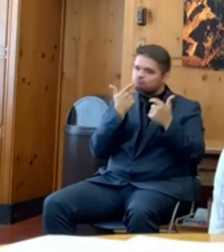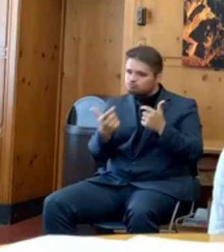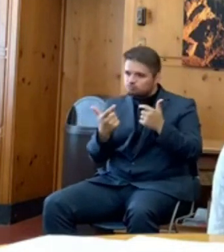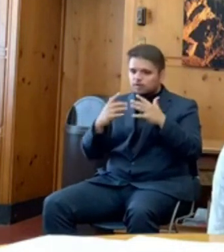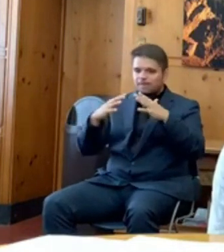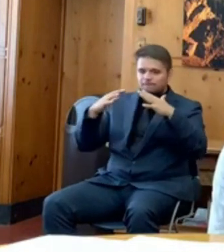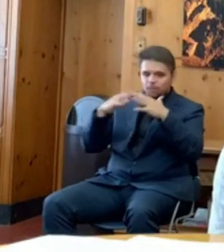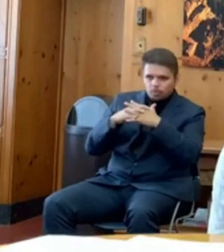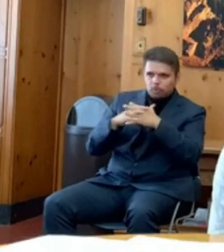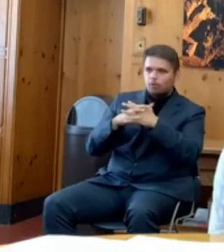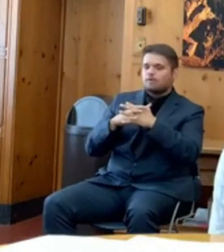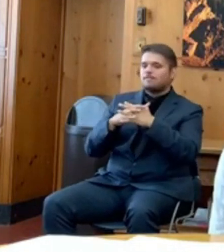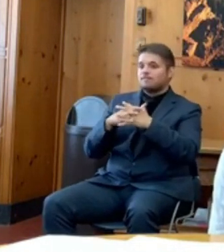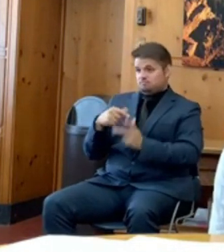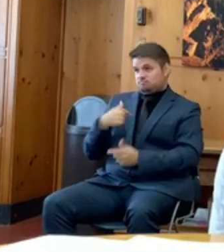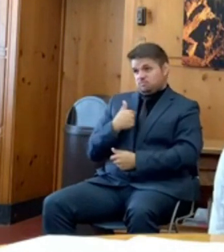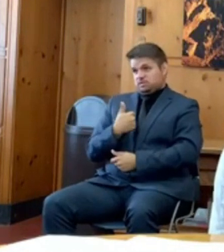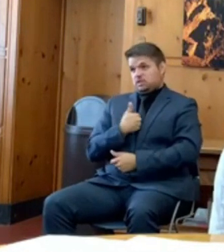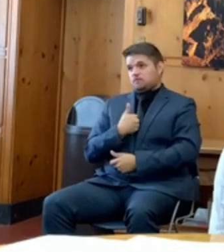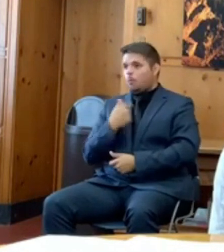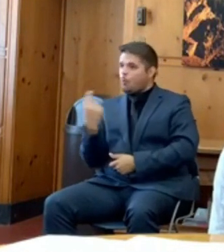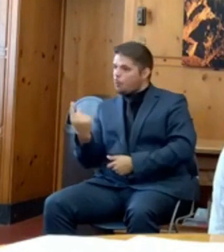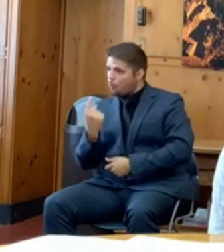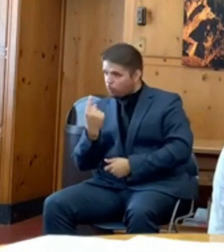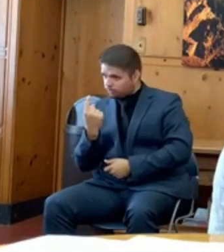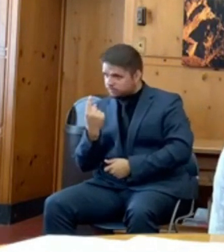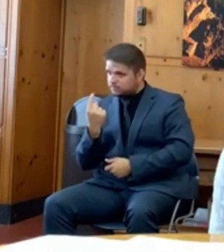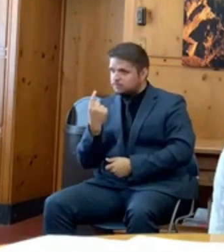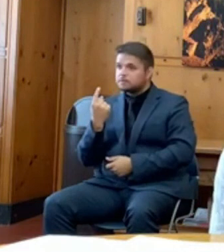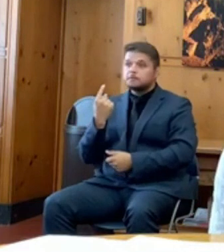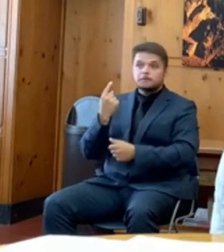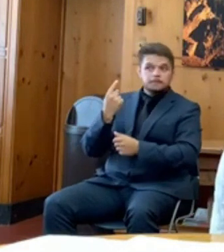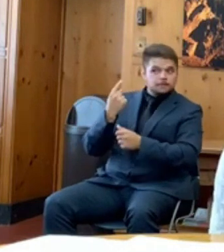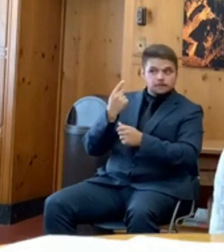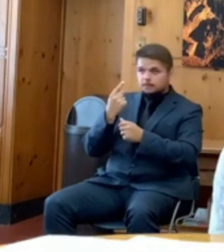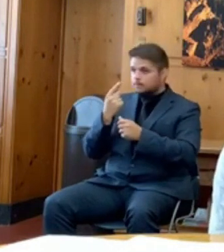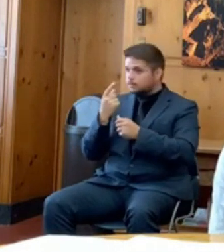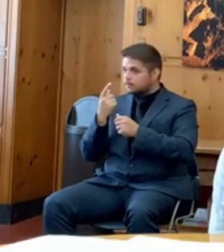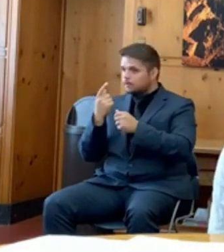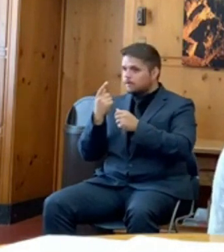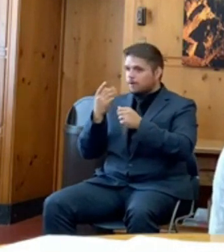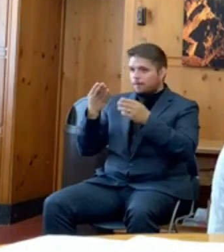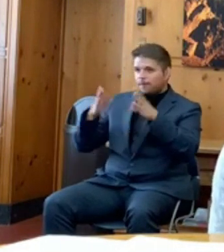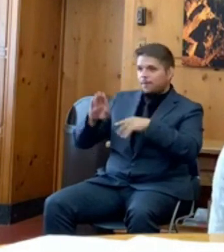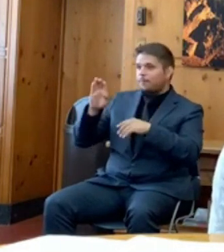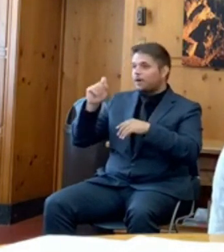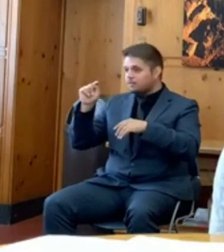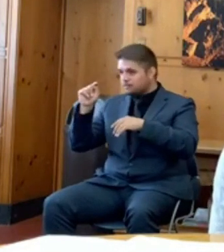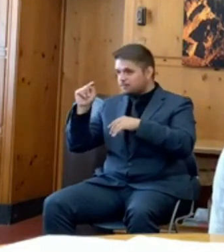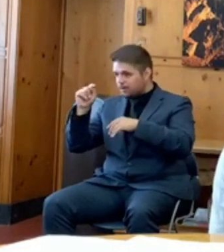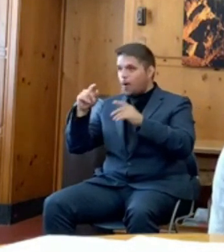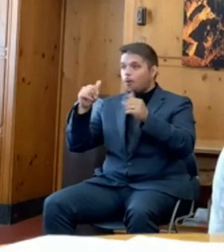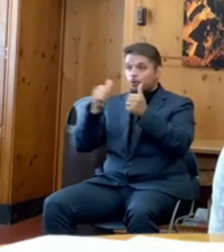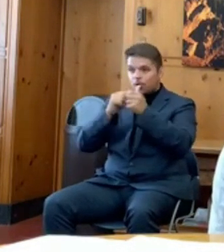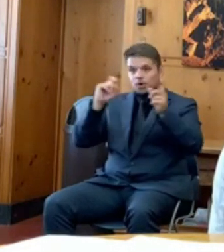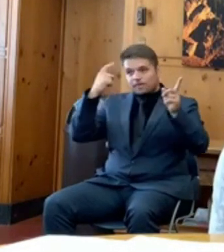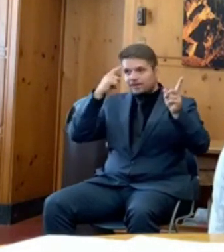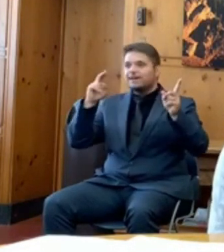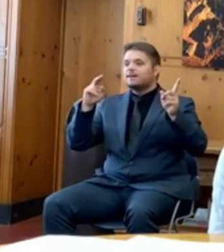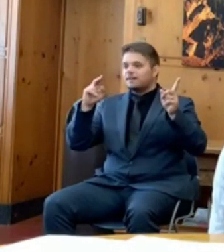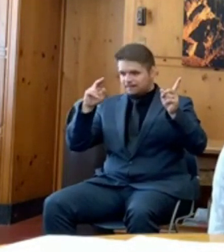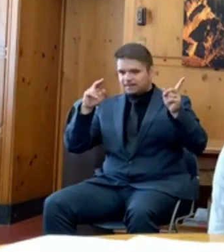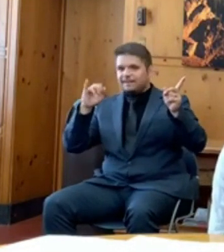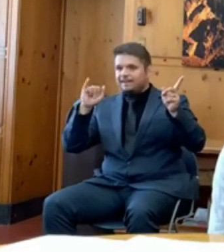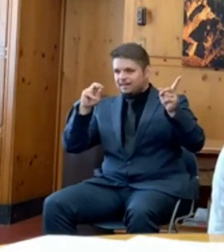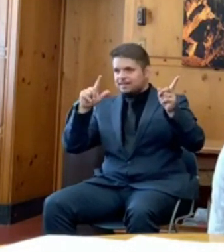am always playing the betting game with Governor Inslee about his Huskies that always get beaten by our Ducks and our